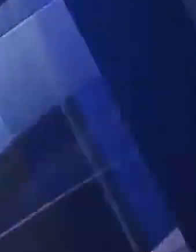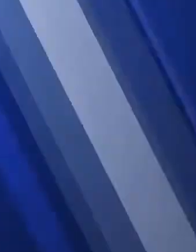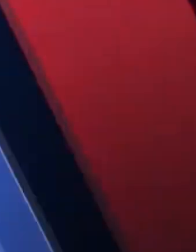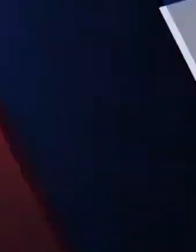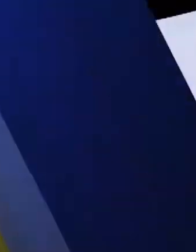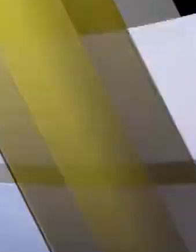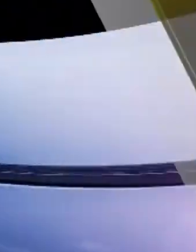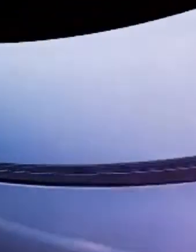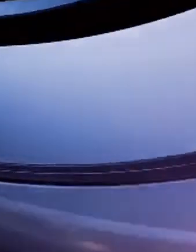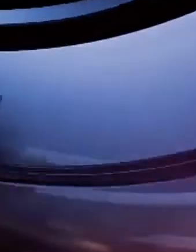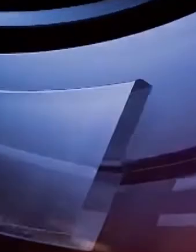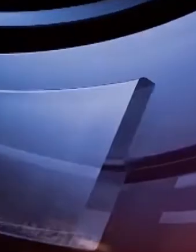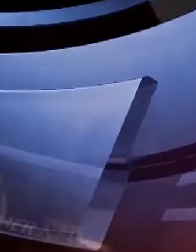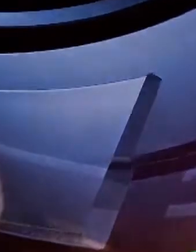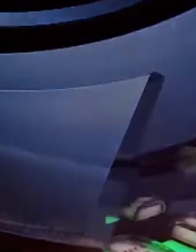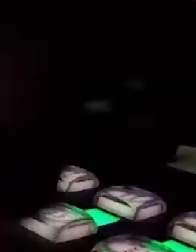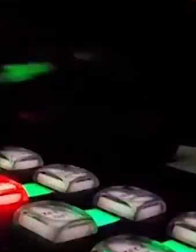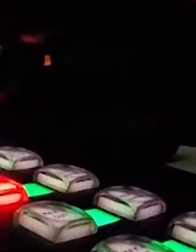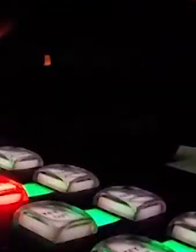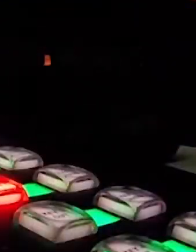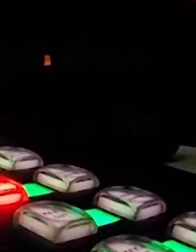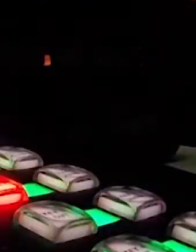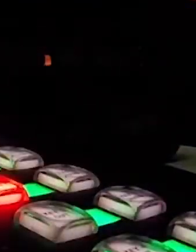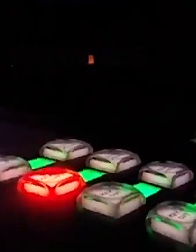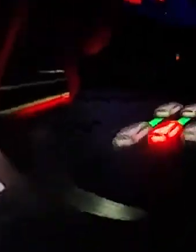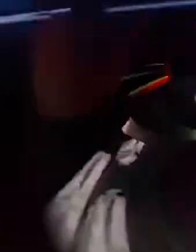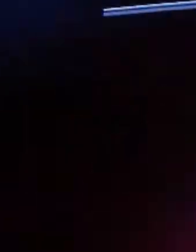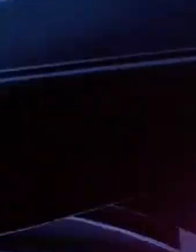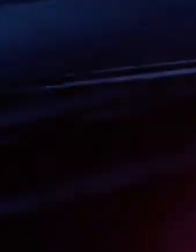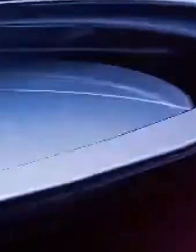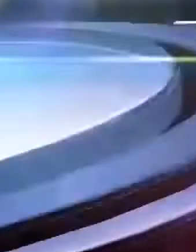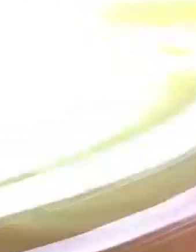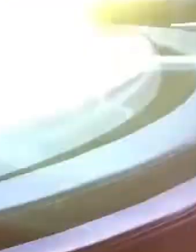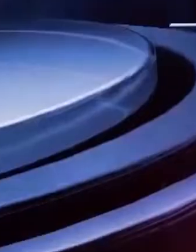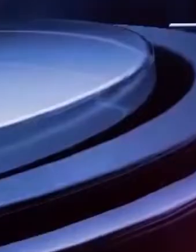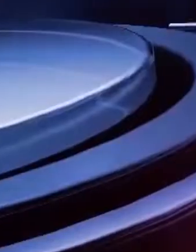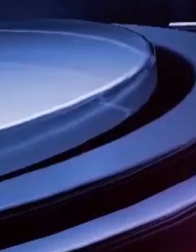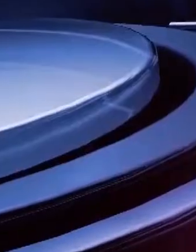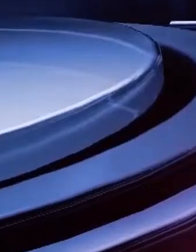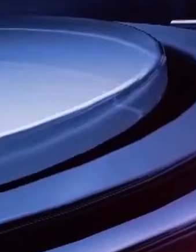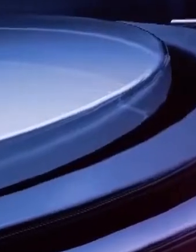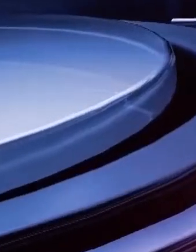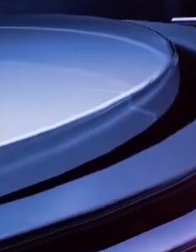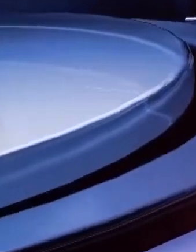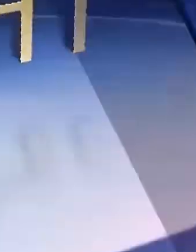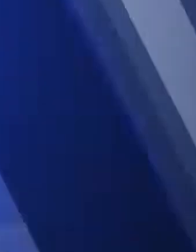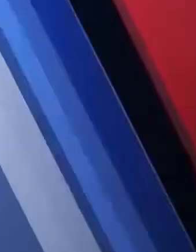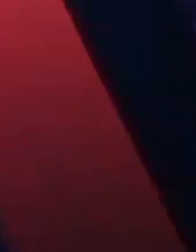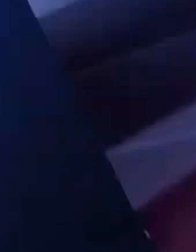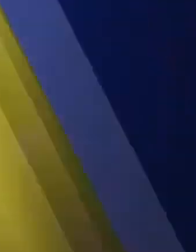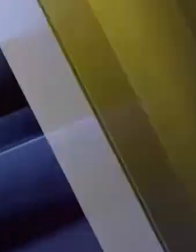Broadcasting for more studios in the Pine St. Michael, this is CBC Newsnight, starting now.